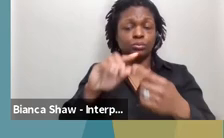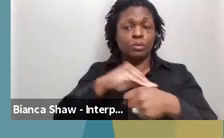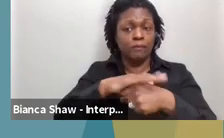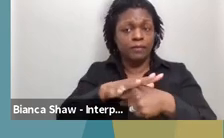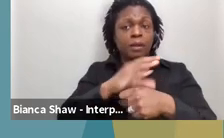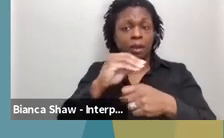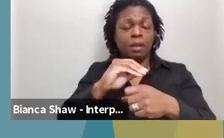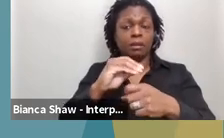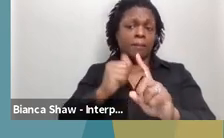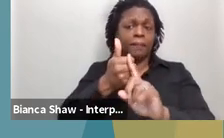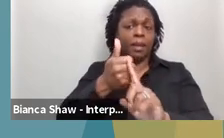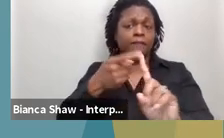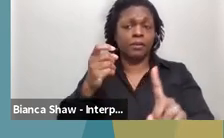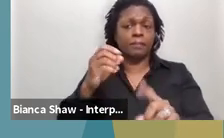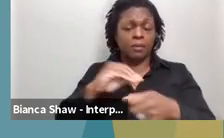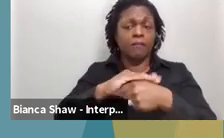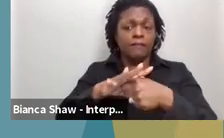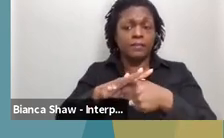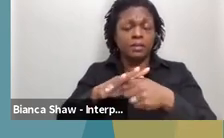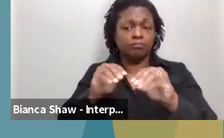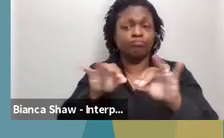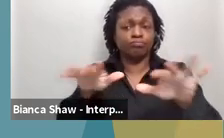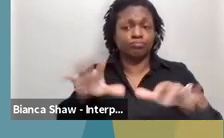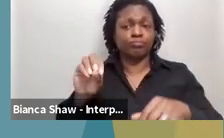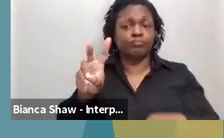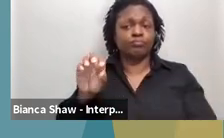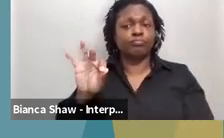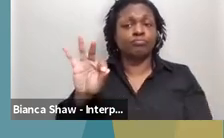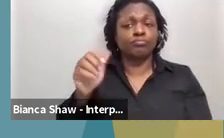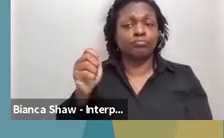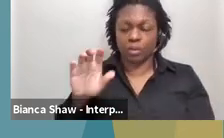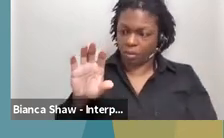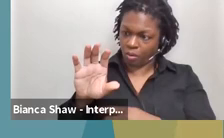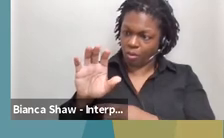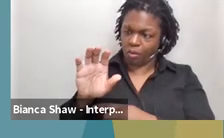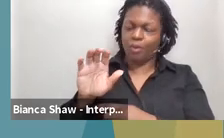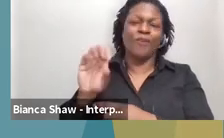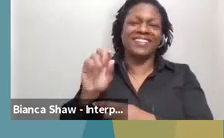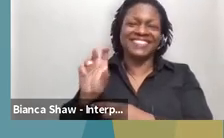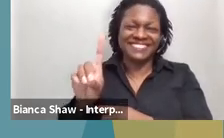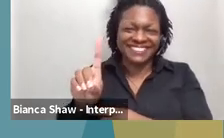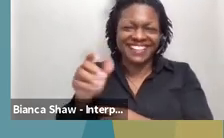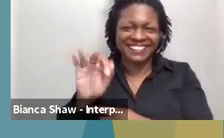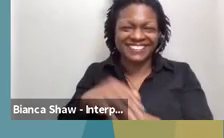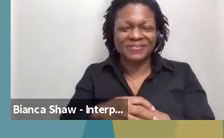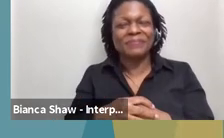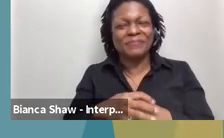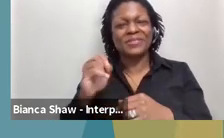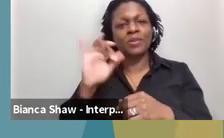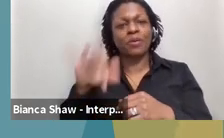-19 virus. I would like to then leave you with the contact information on our next slide.